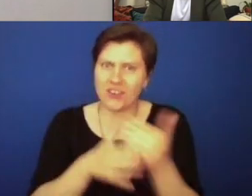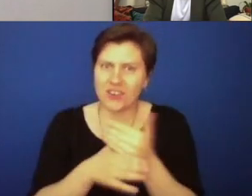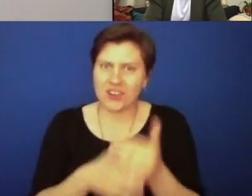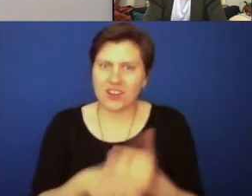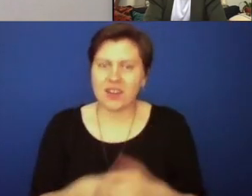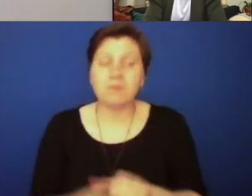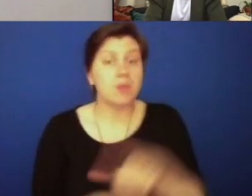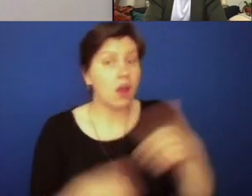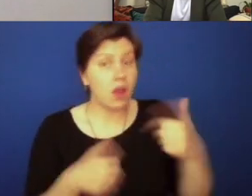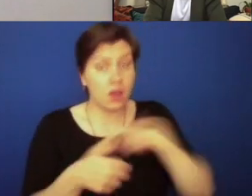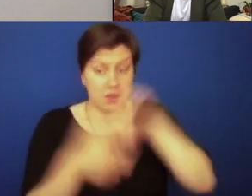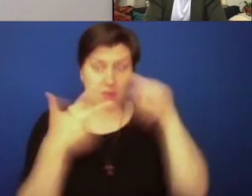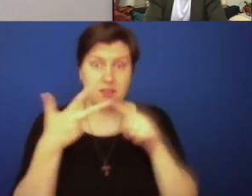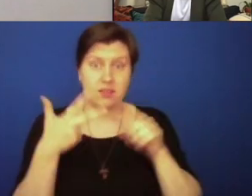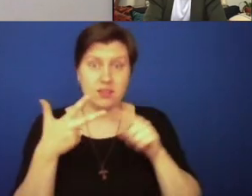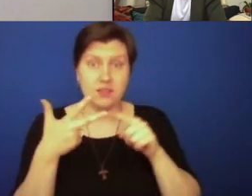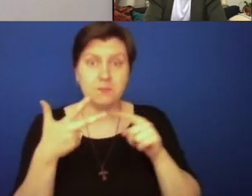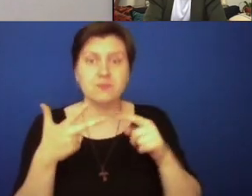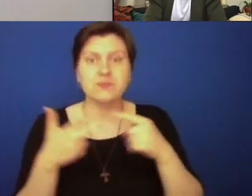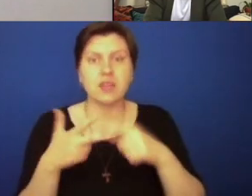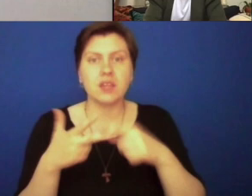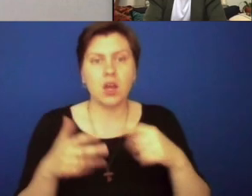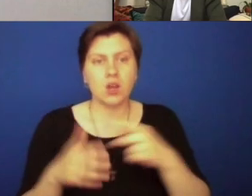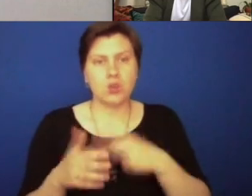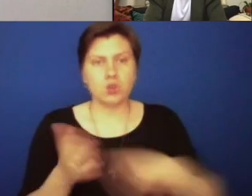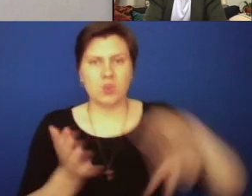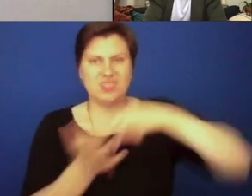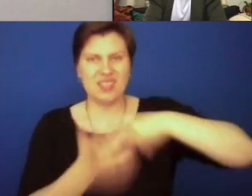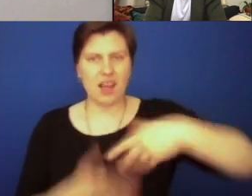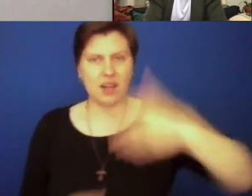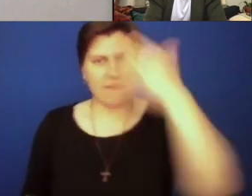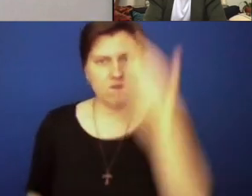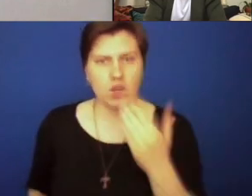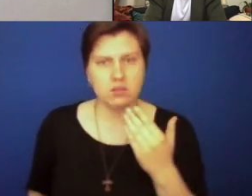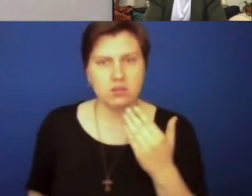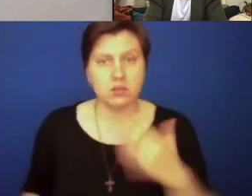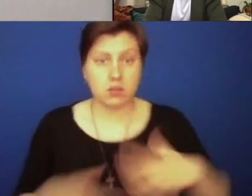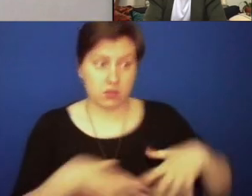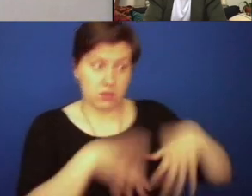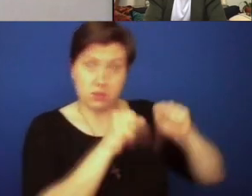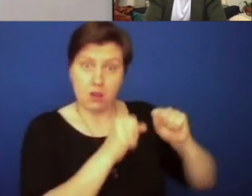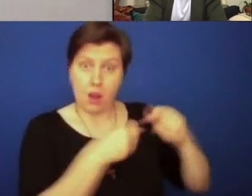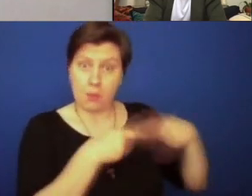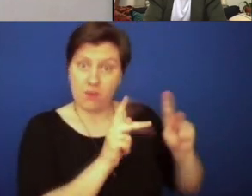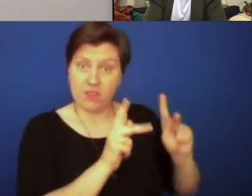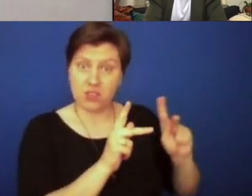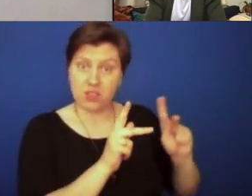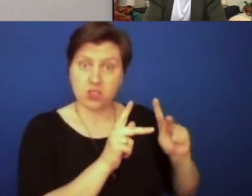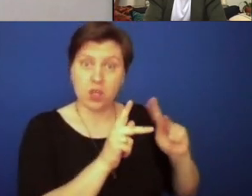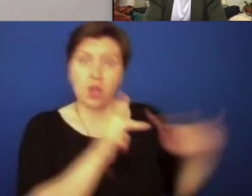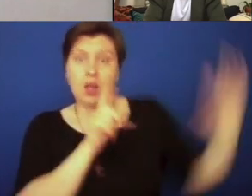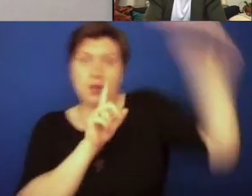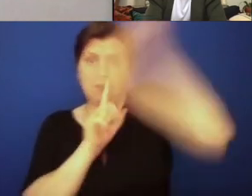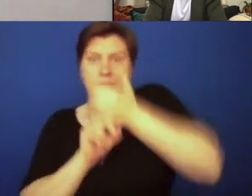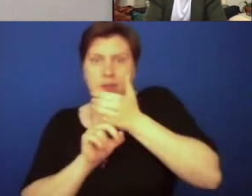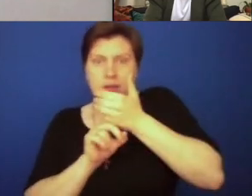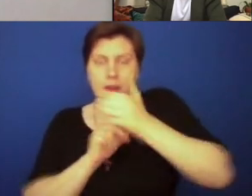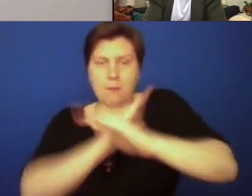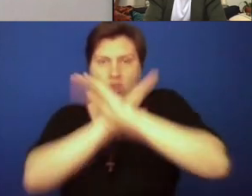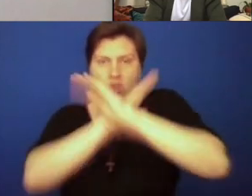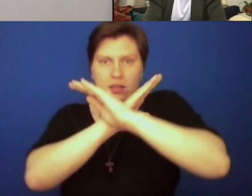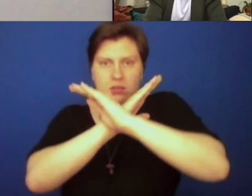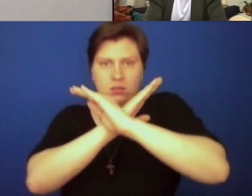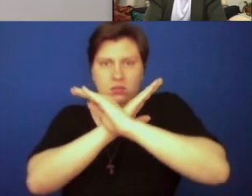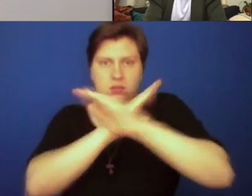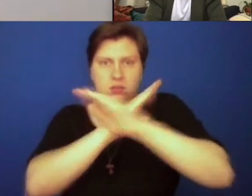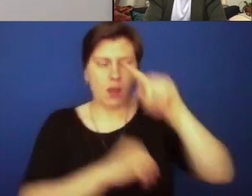other way to be an ally is to stand in front of, to take your privilege and use it as an armor or shield to protect